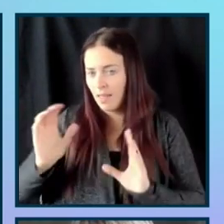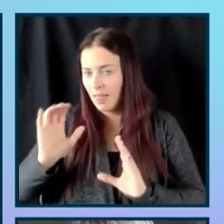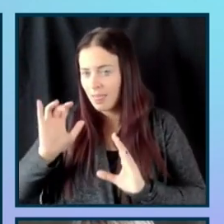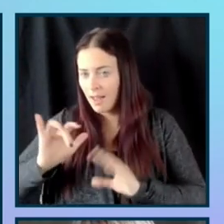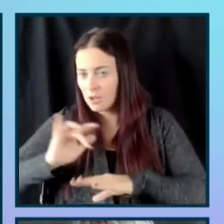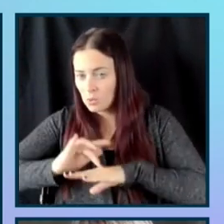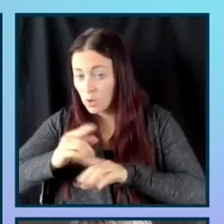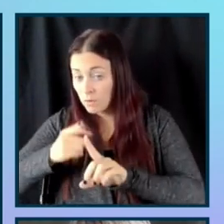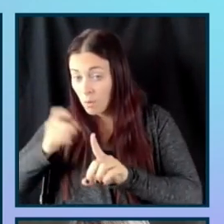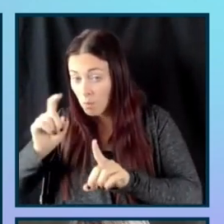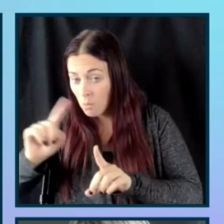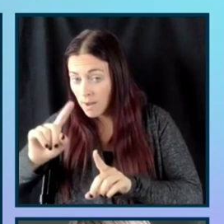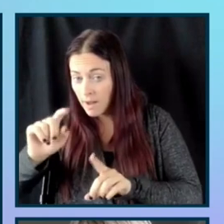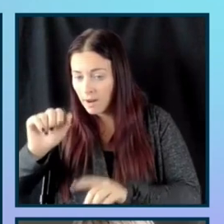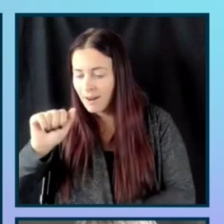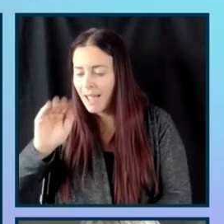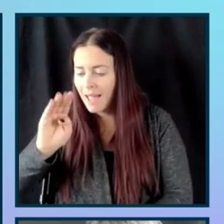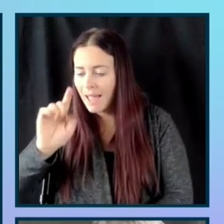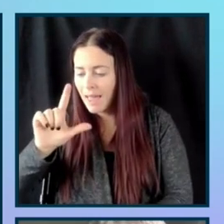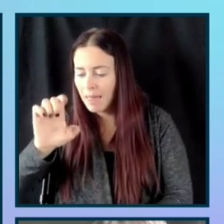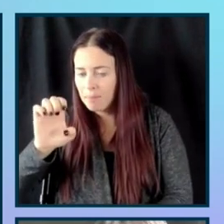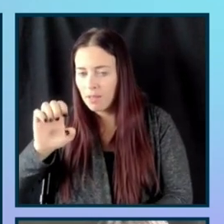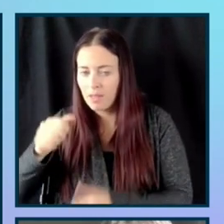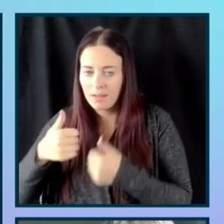nonprofit for, um, disabled gamers.